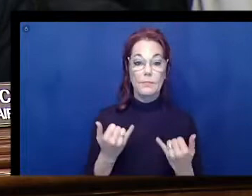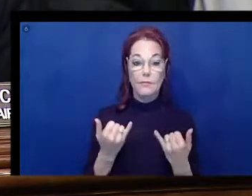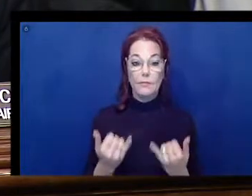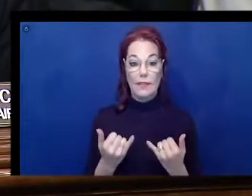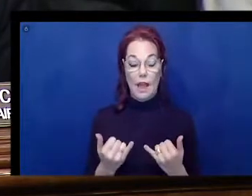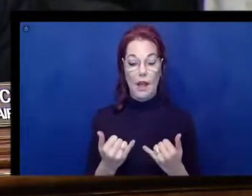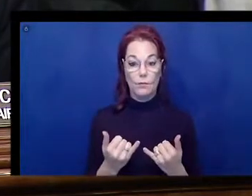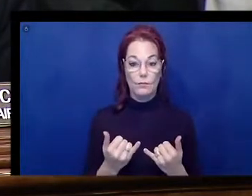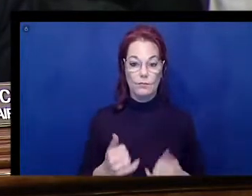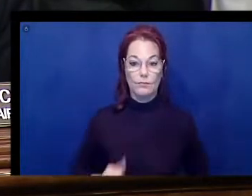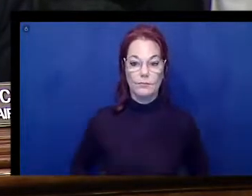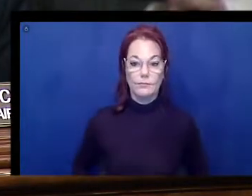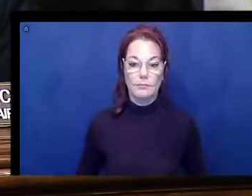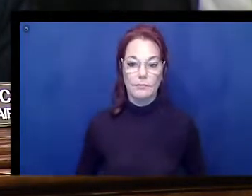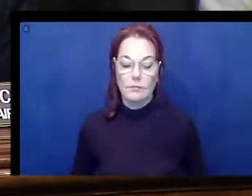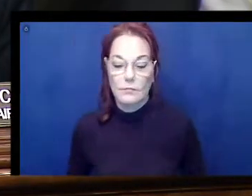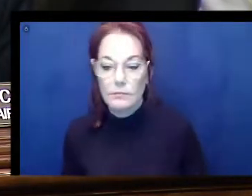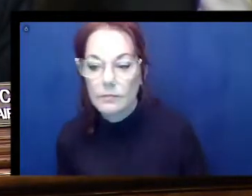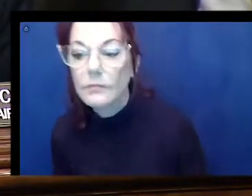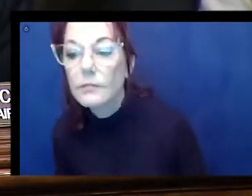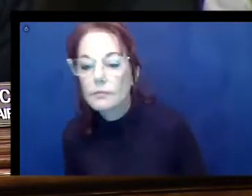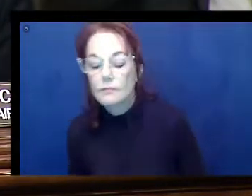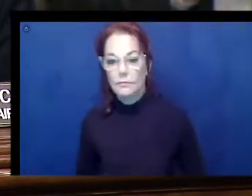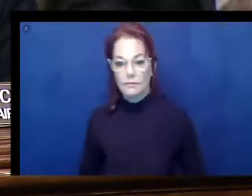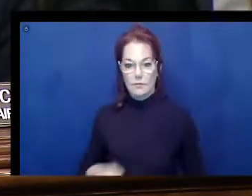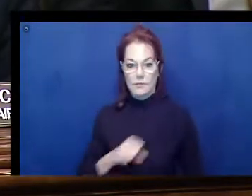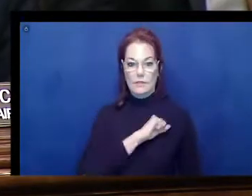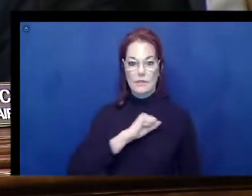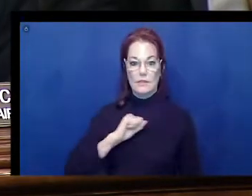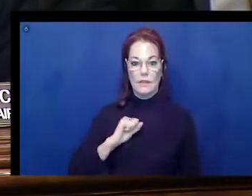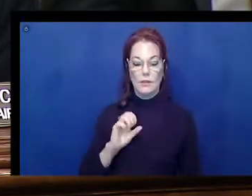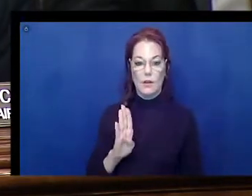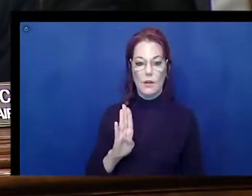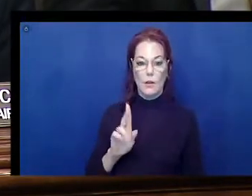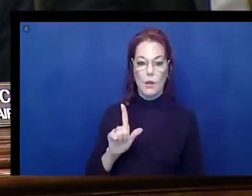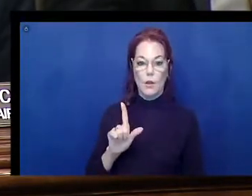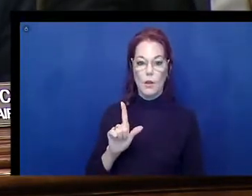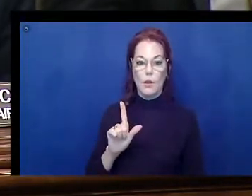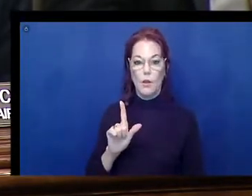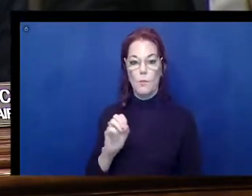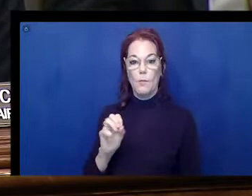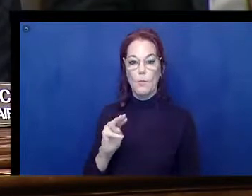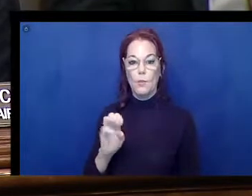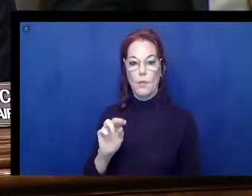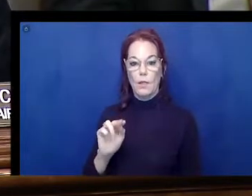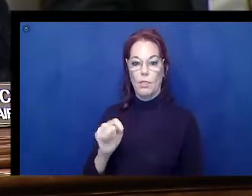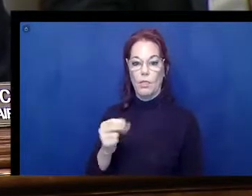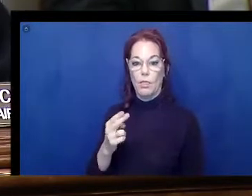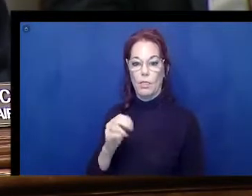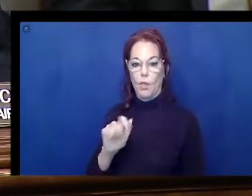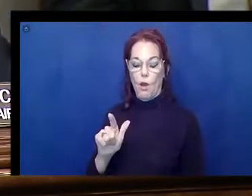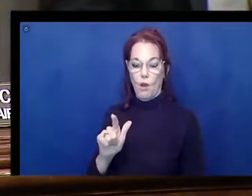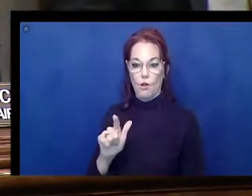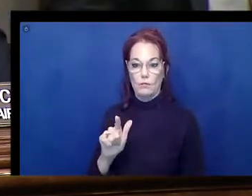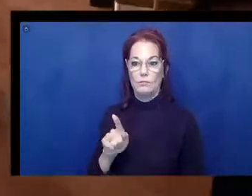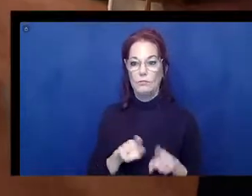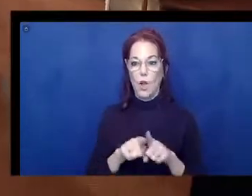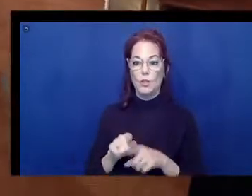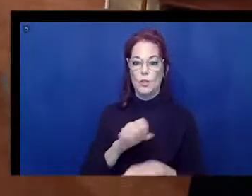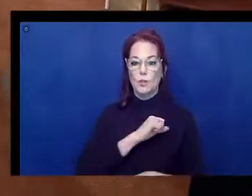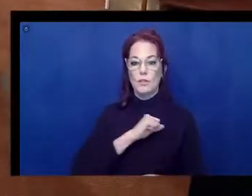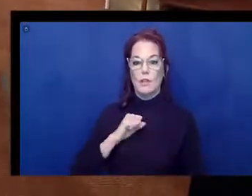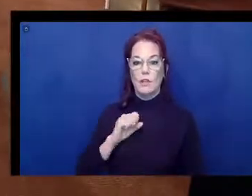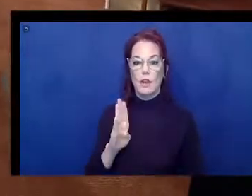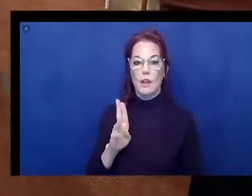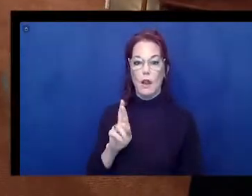set of questions to Senator Blumenthal. And we're joined by Senator Braun. Thank you very, very much,